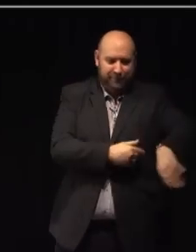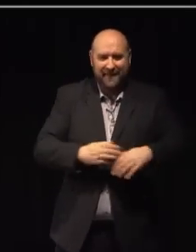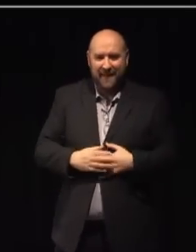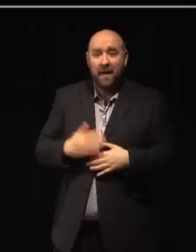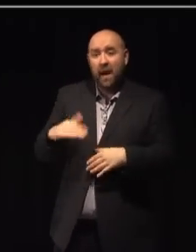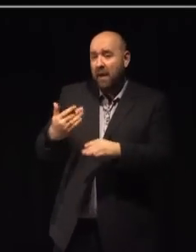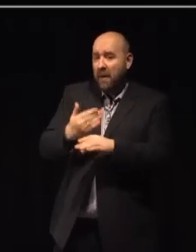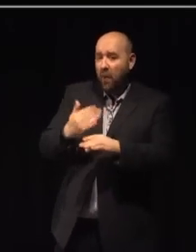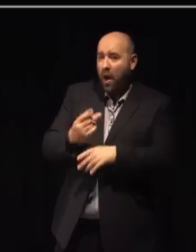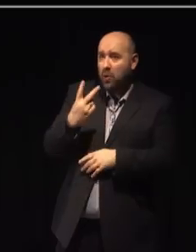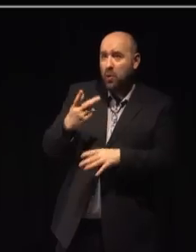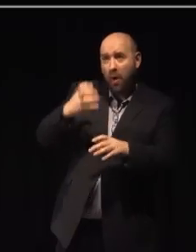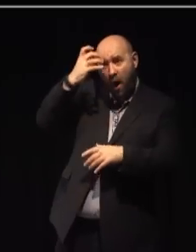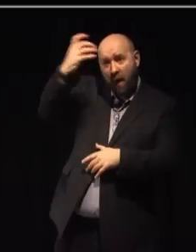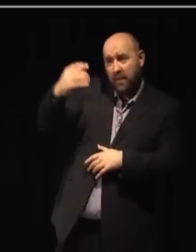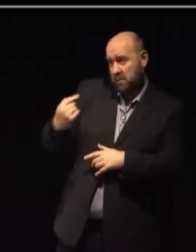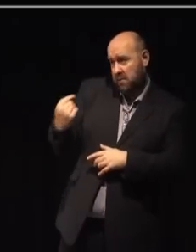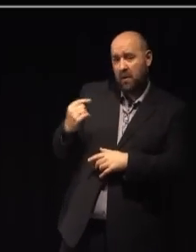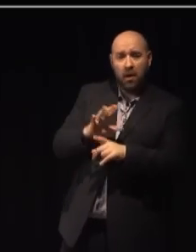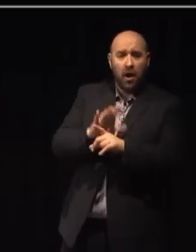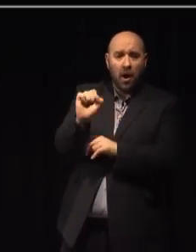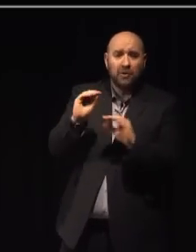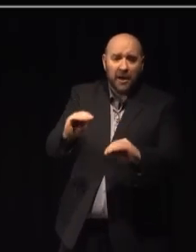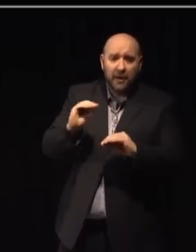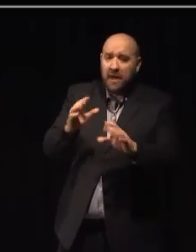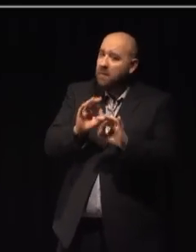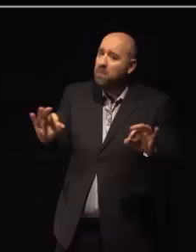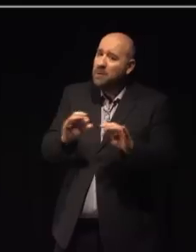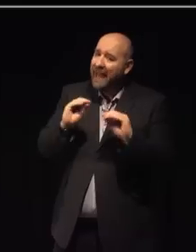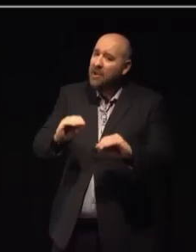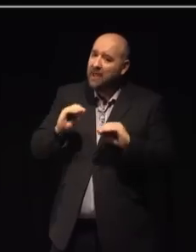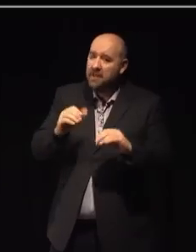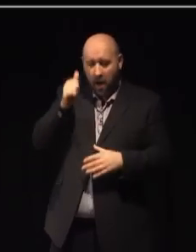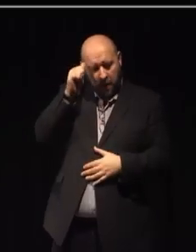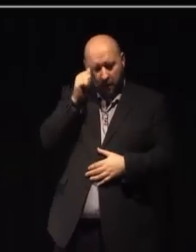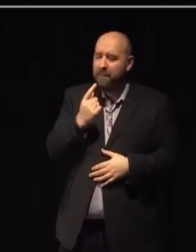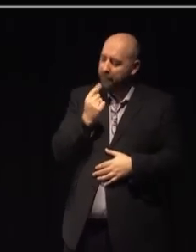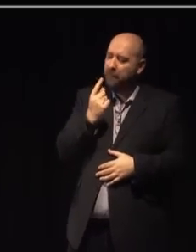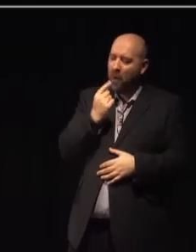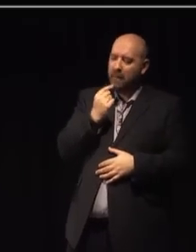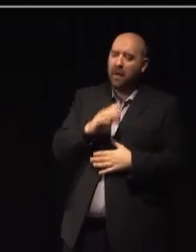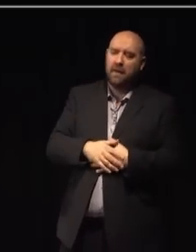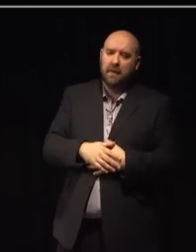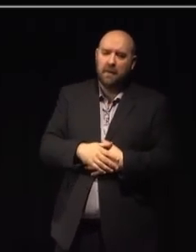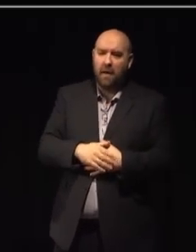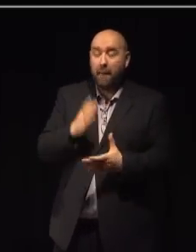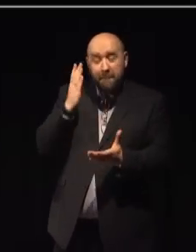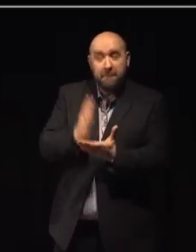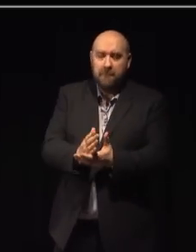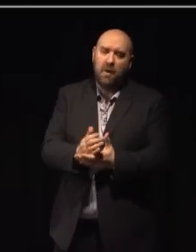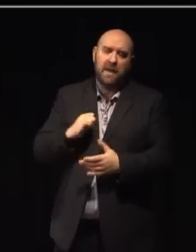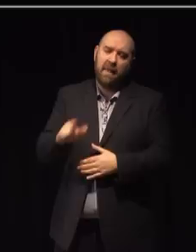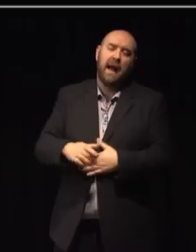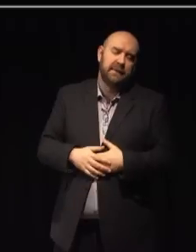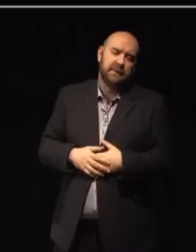governments in both music education and cultural education, I know it's possible, and I'm convinced it's what we need. I